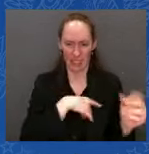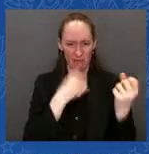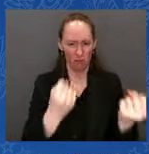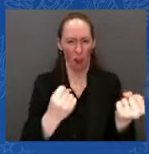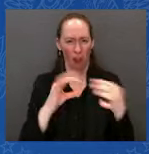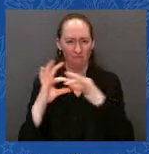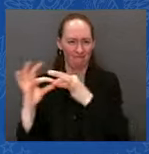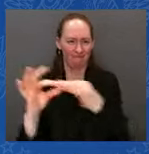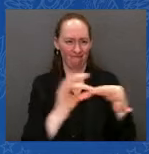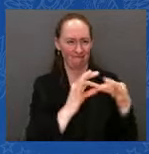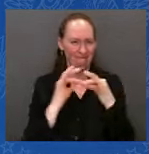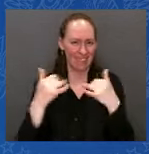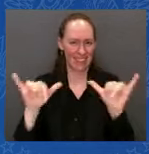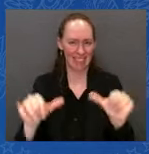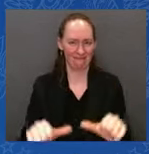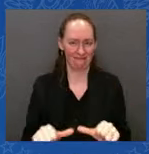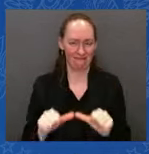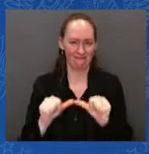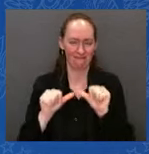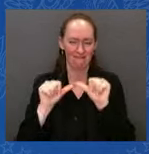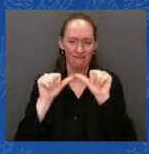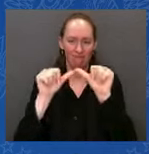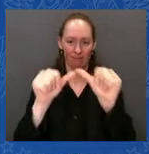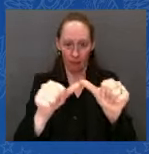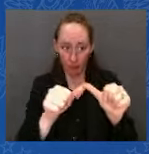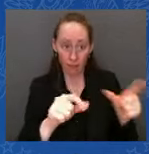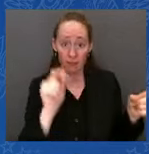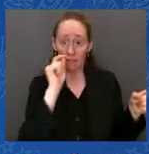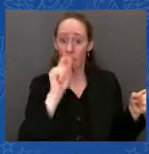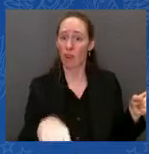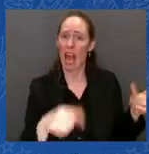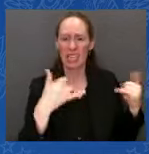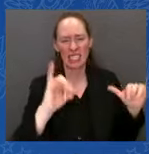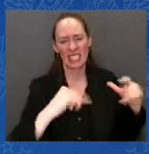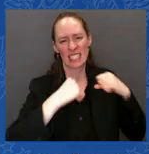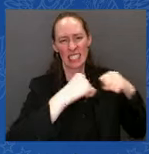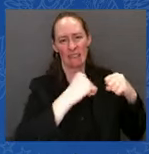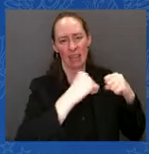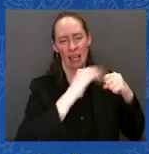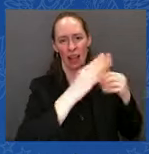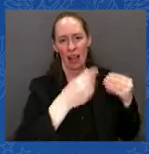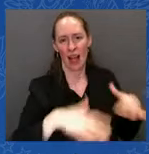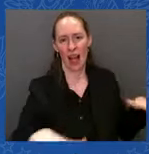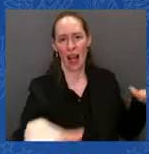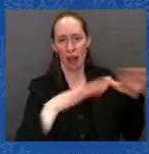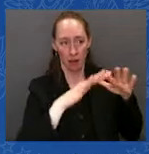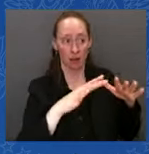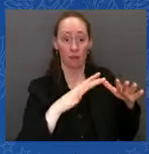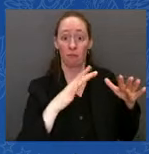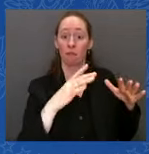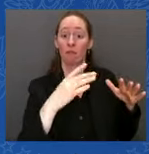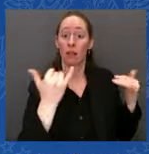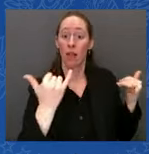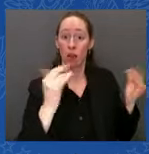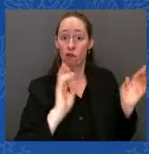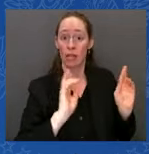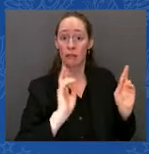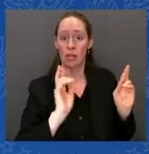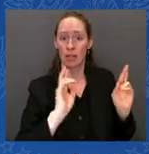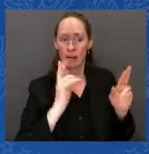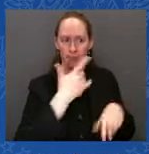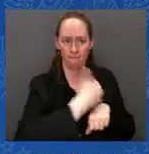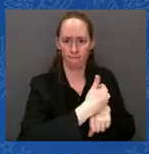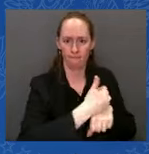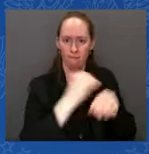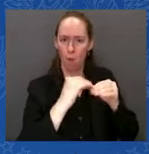and preparing for additional counteroffenses. To liberate their land, they need to be able to counter Russia's evolving tactics and